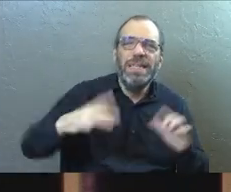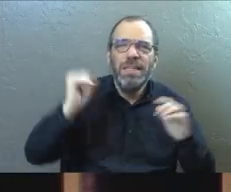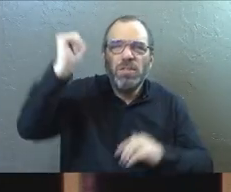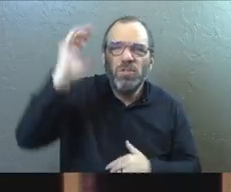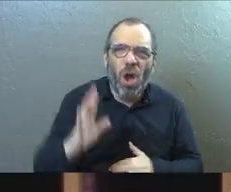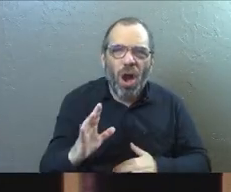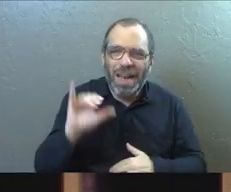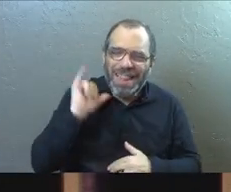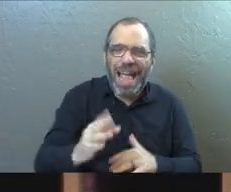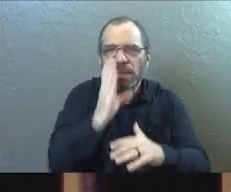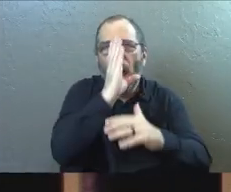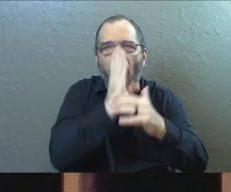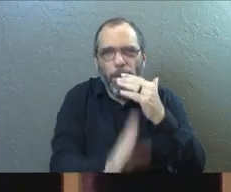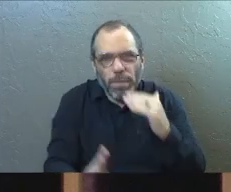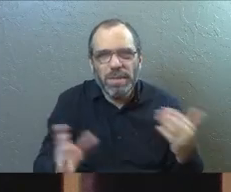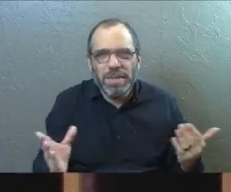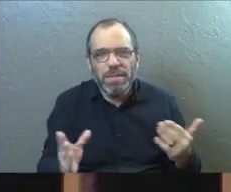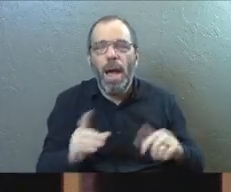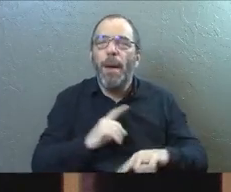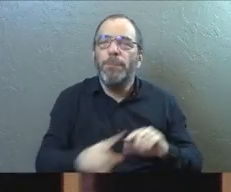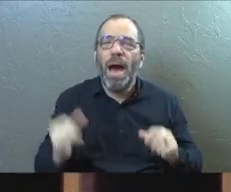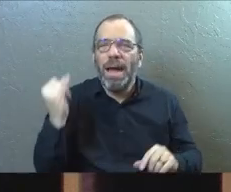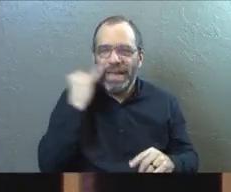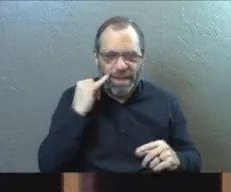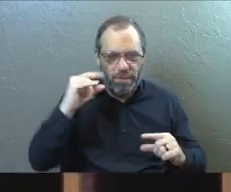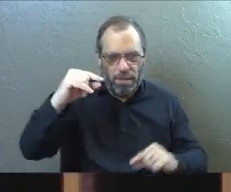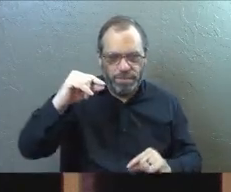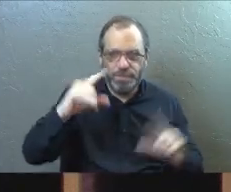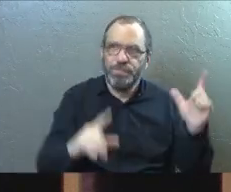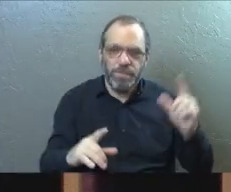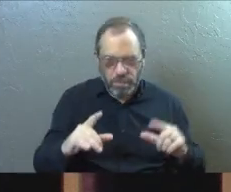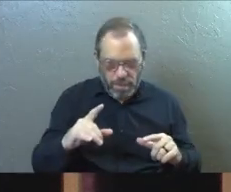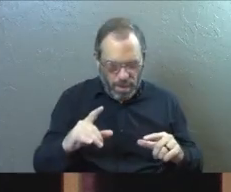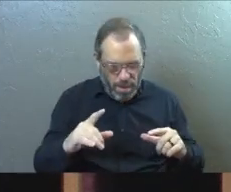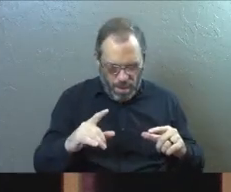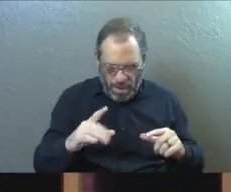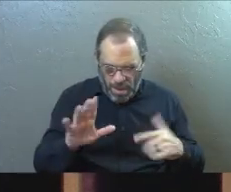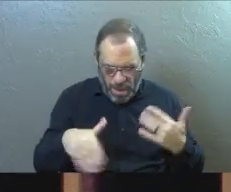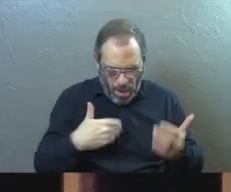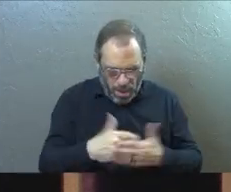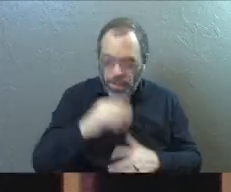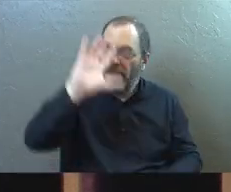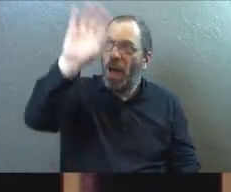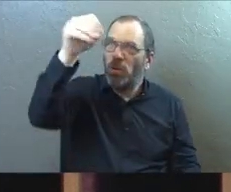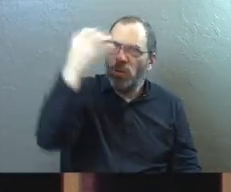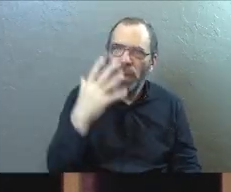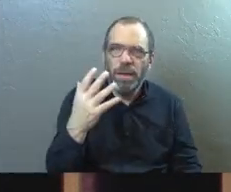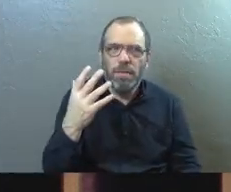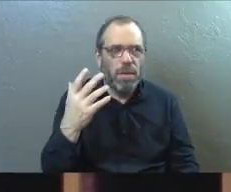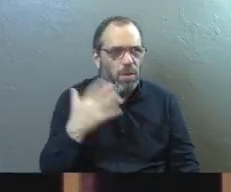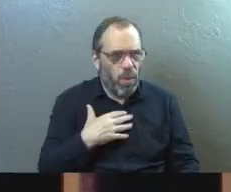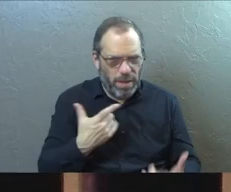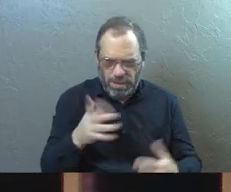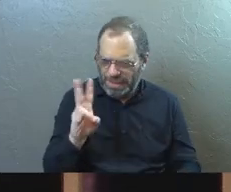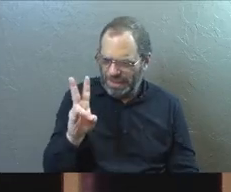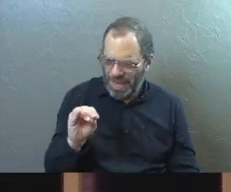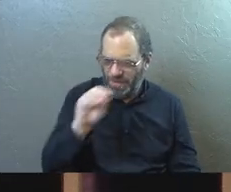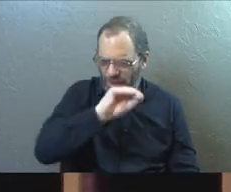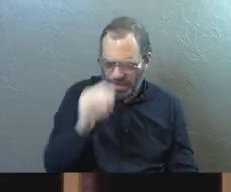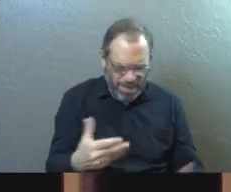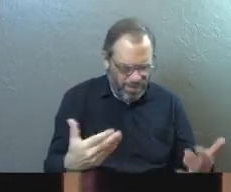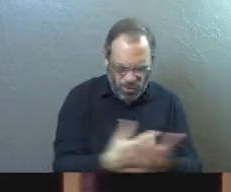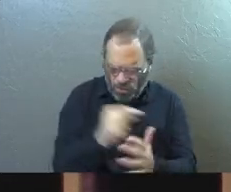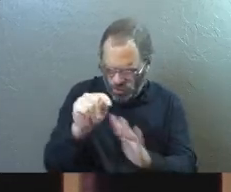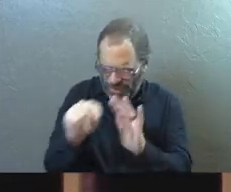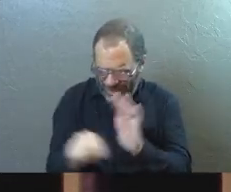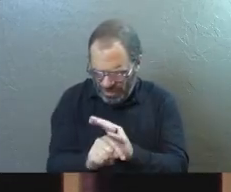him. It is humble. But also if you flip to the other side and say, it's only ever about grace. What do you do with 70% of the New